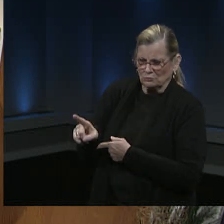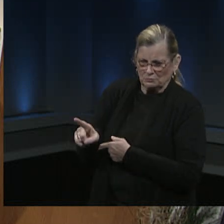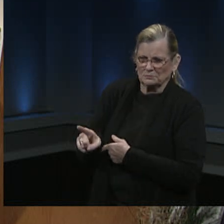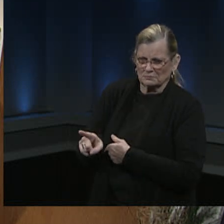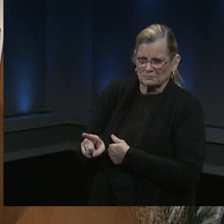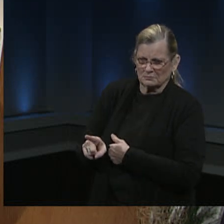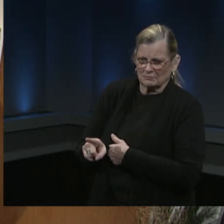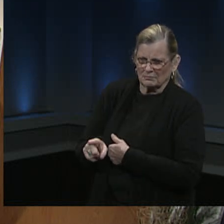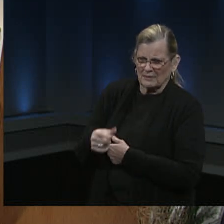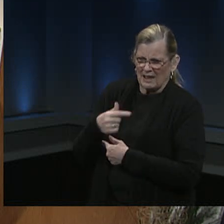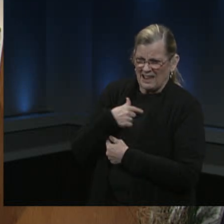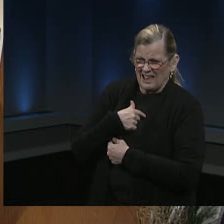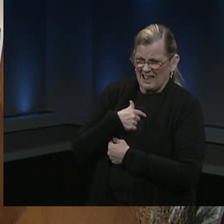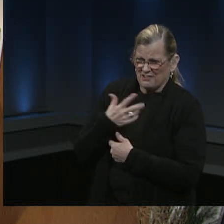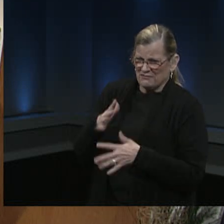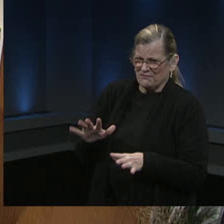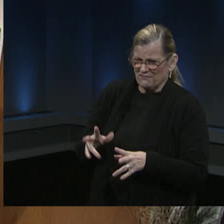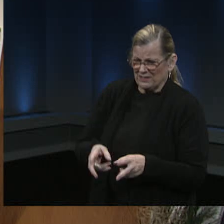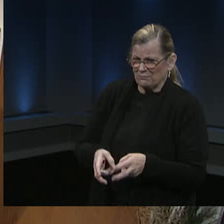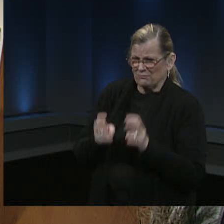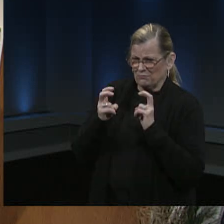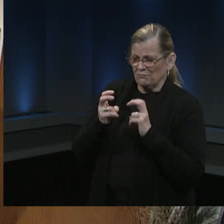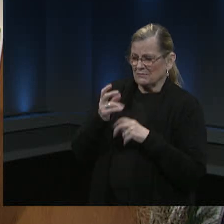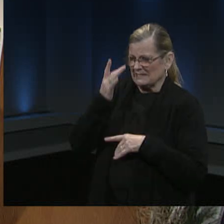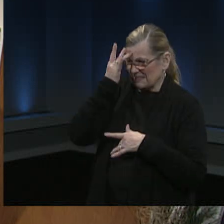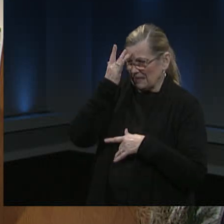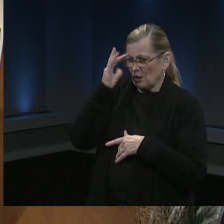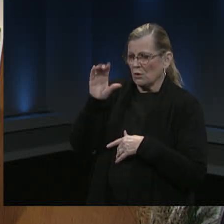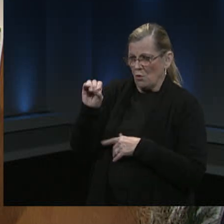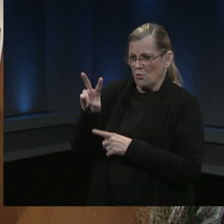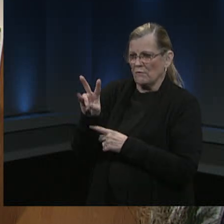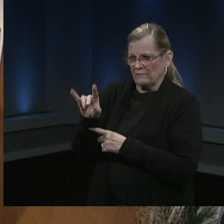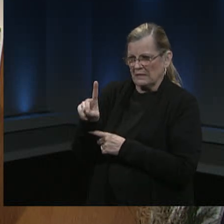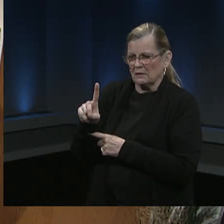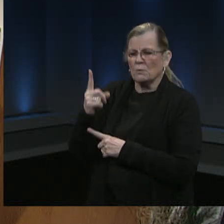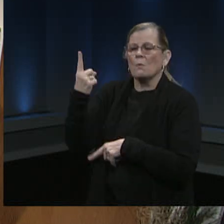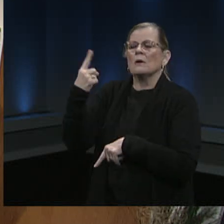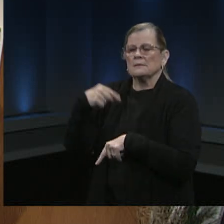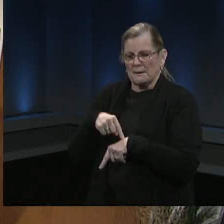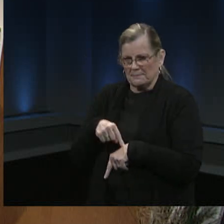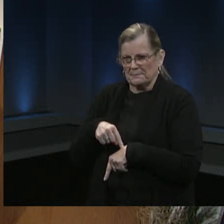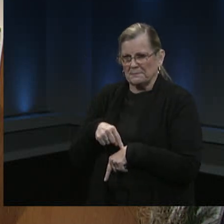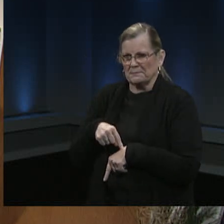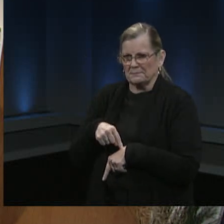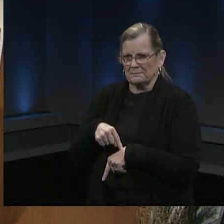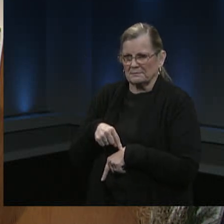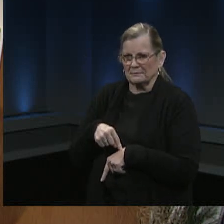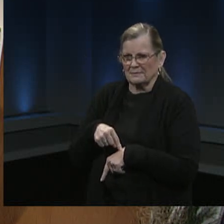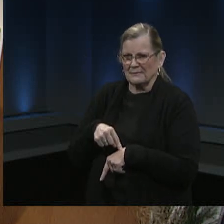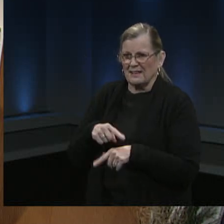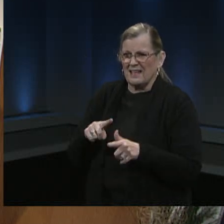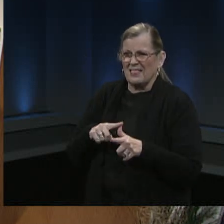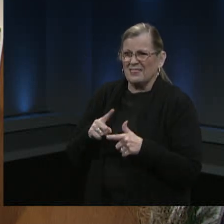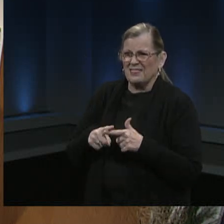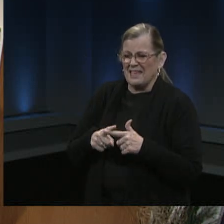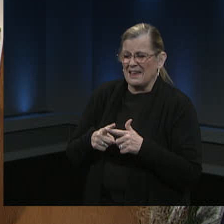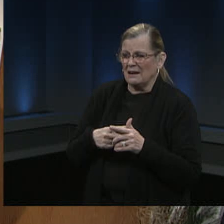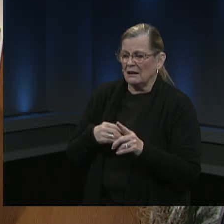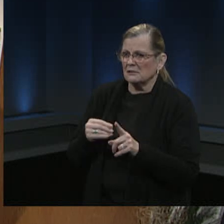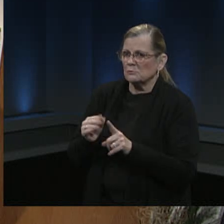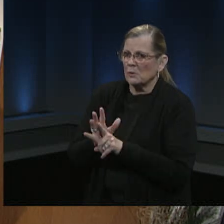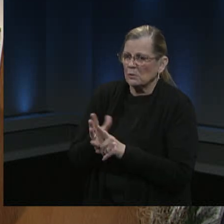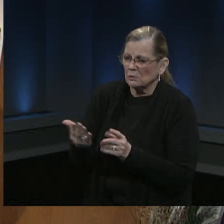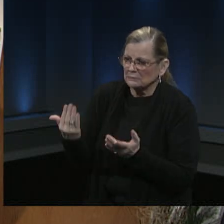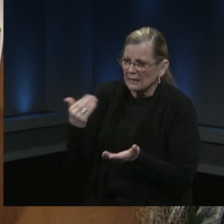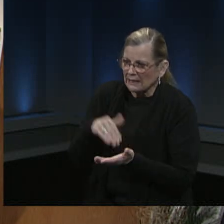COVID one time and then I was exposed again and